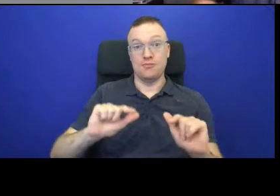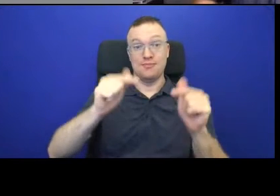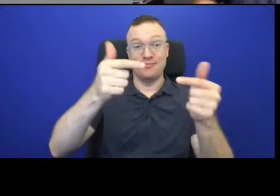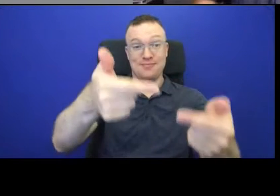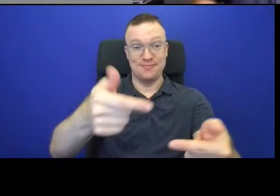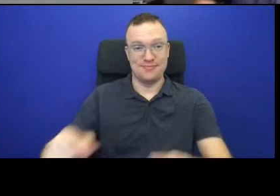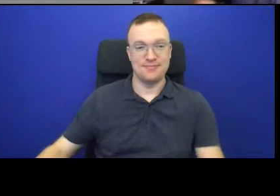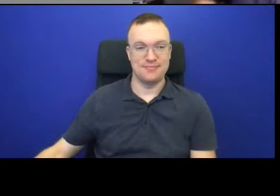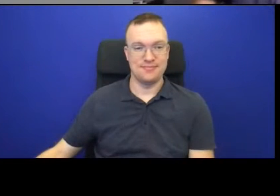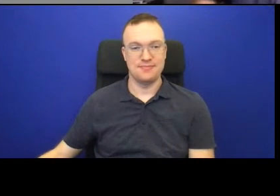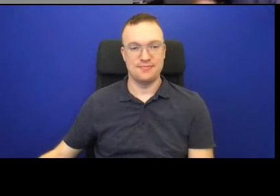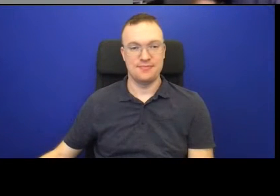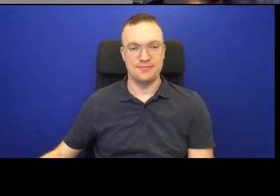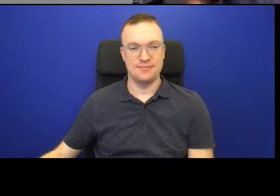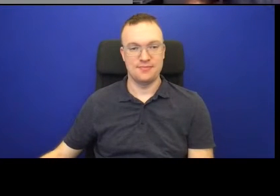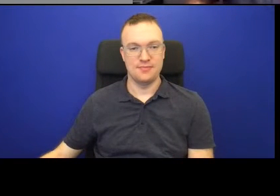So here's a question.